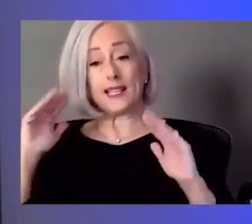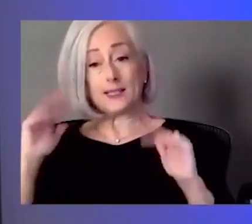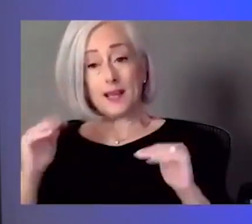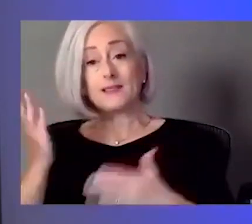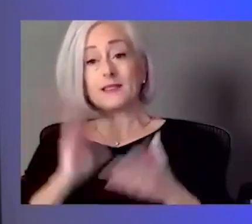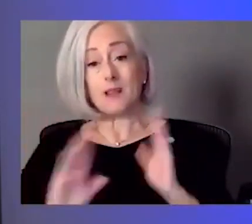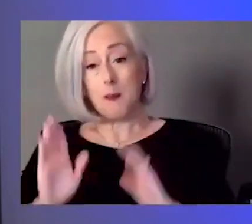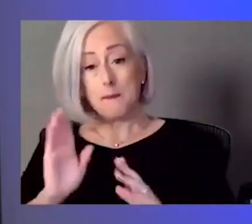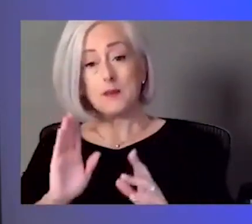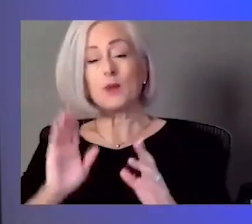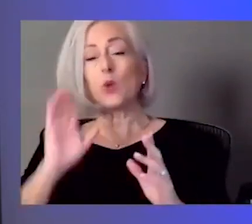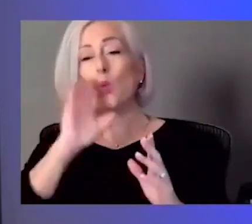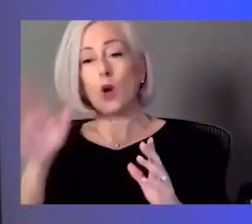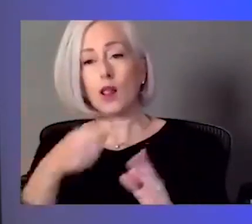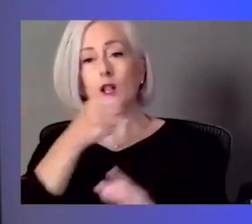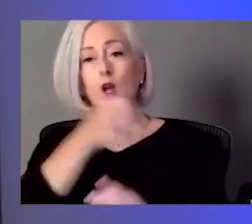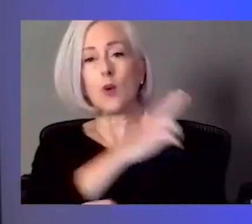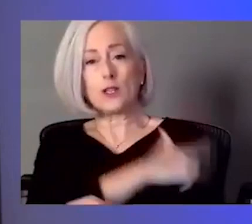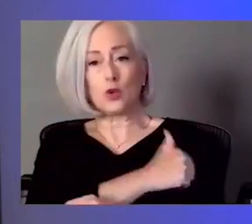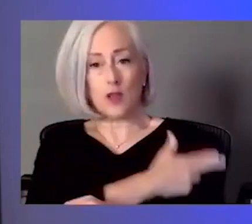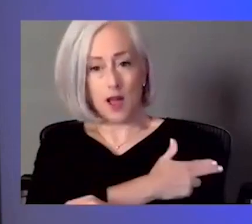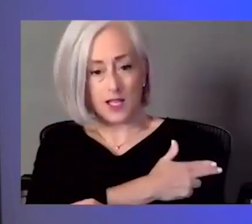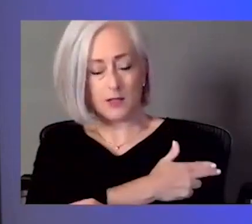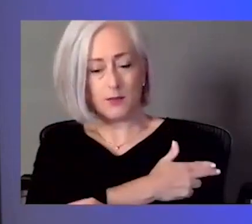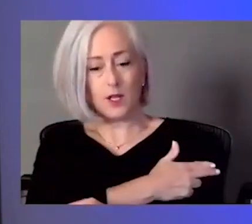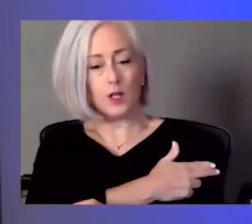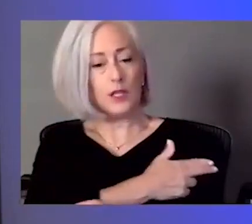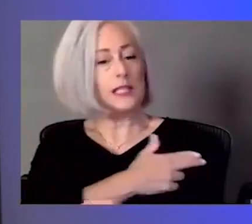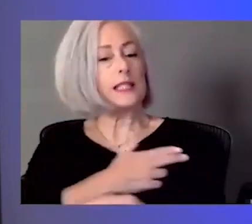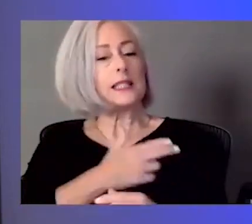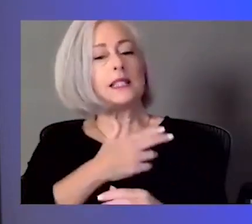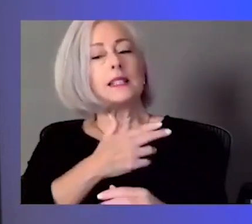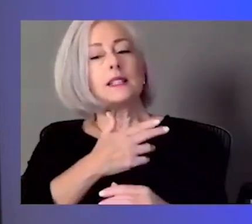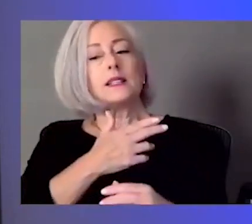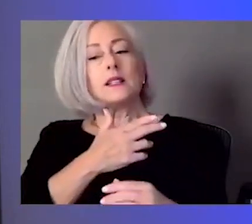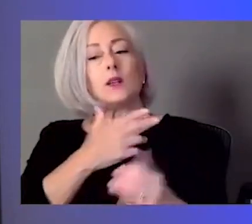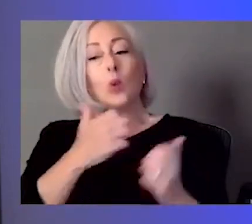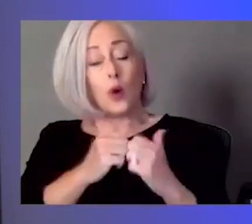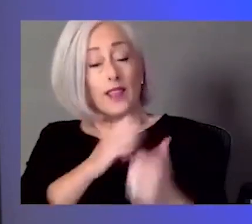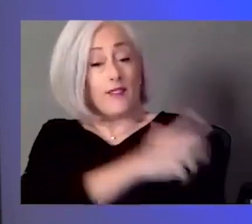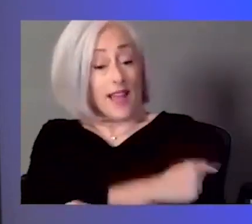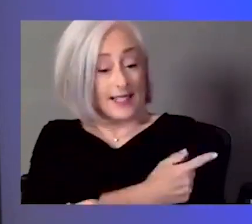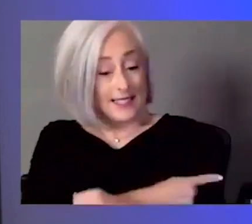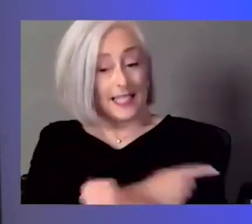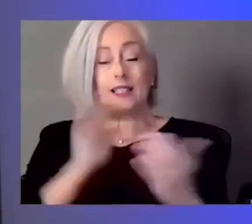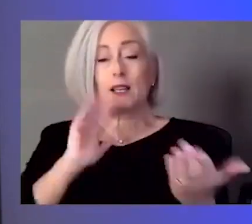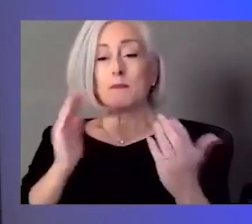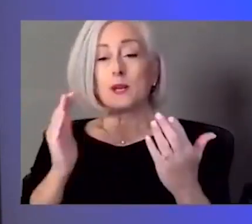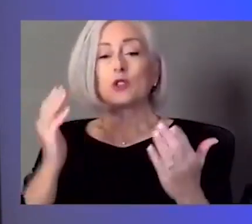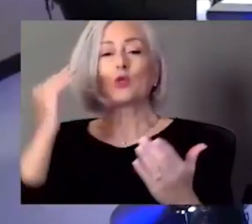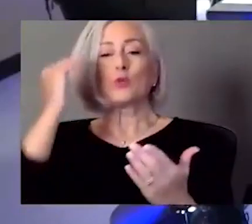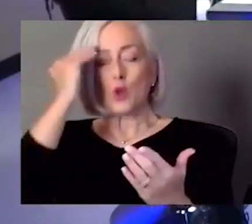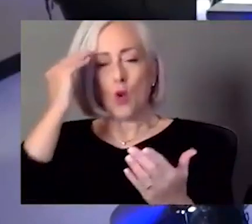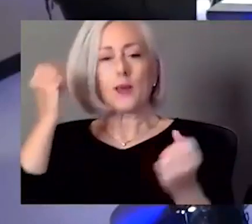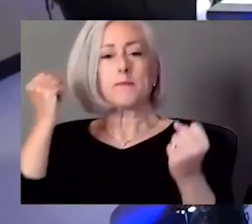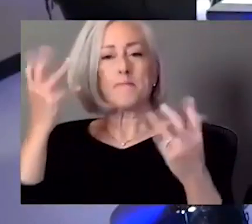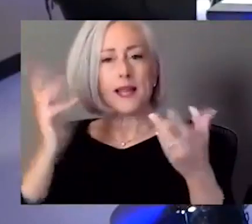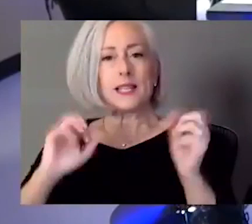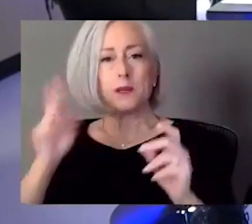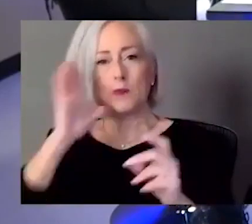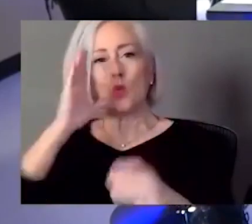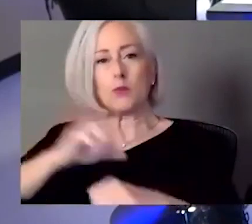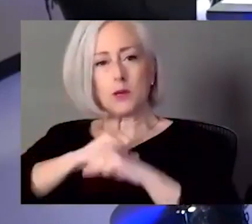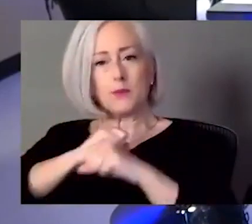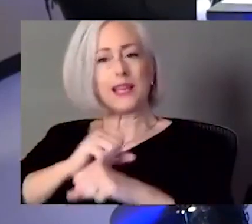even though the vaccine does protect many from requiring that hospitalization. Yeah. And again, who am I not seeing